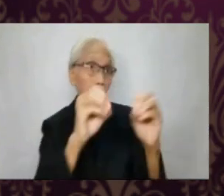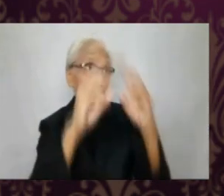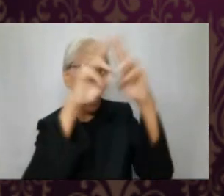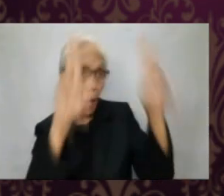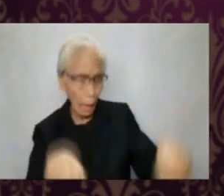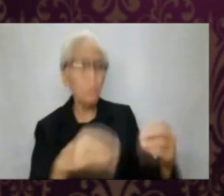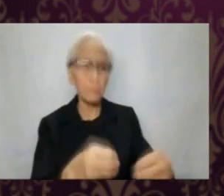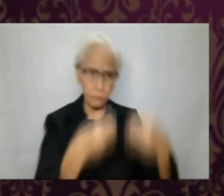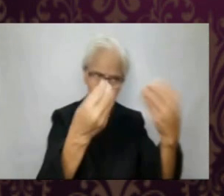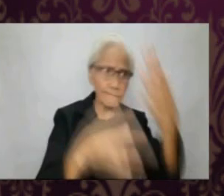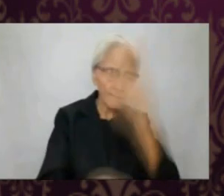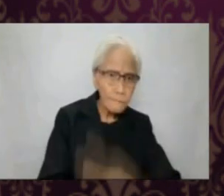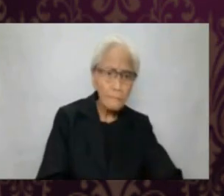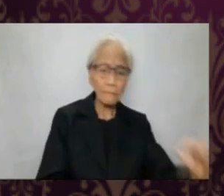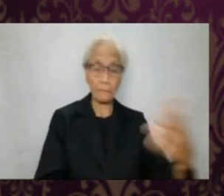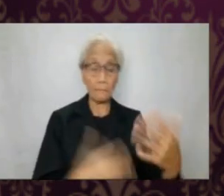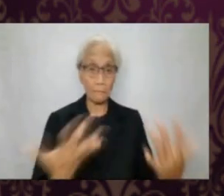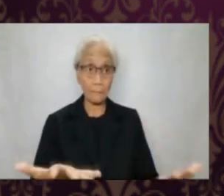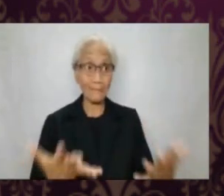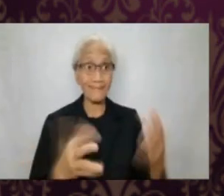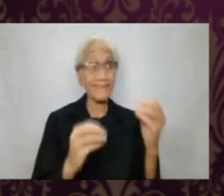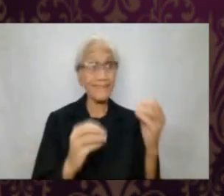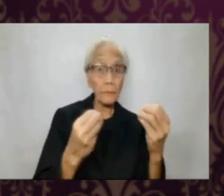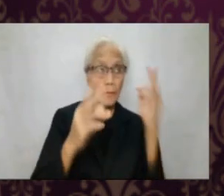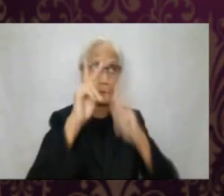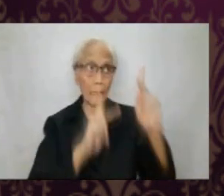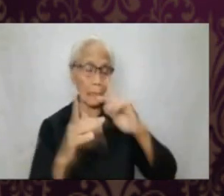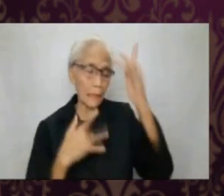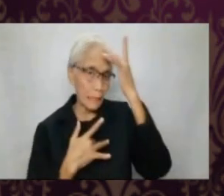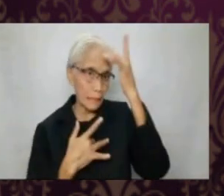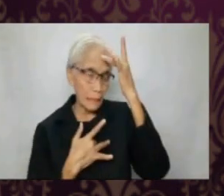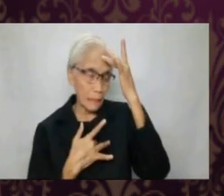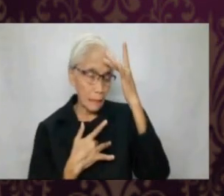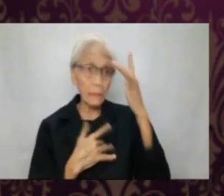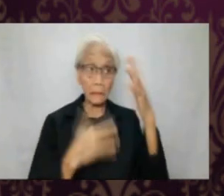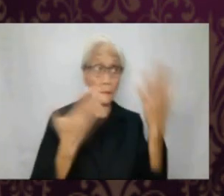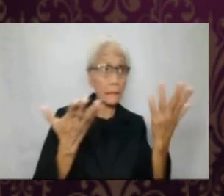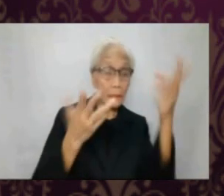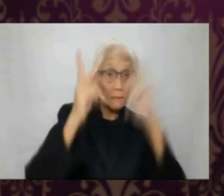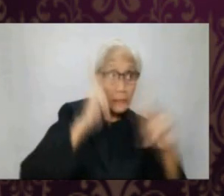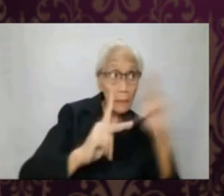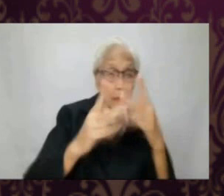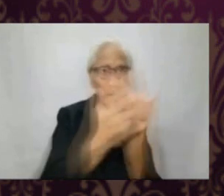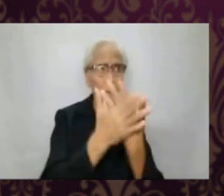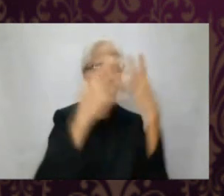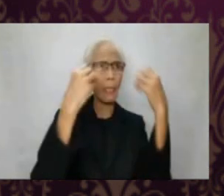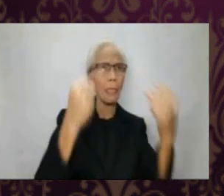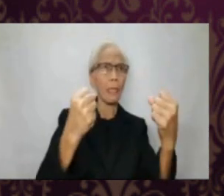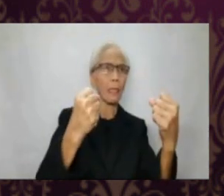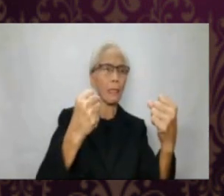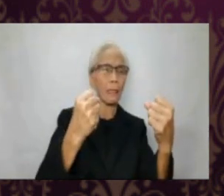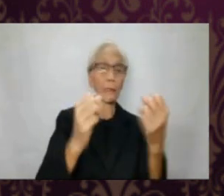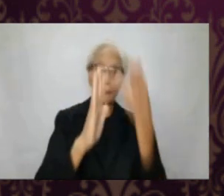clothing the naked. Four, sheltering the homeless. Five, visiting the sick. And six,